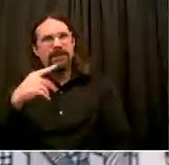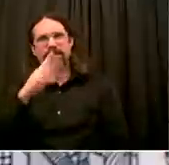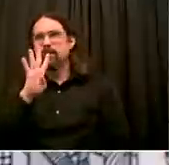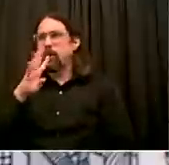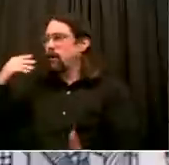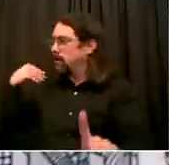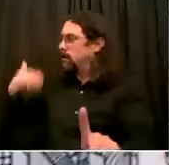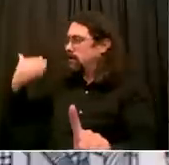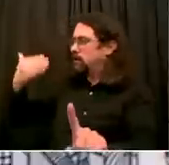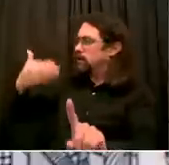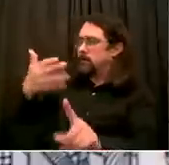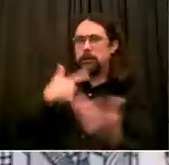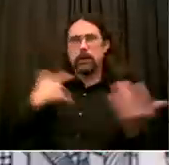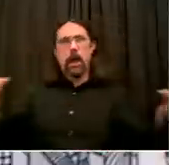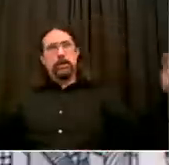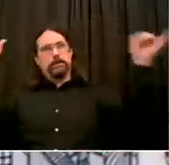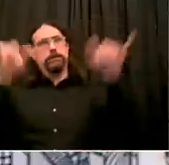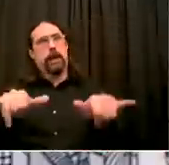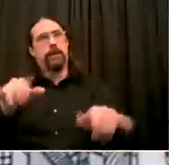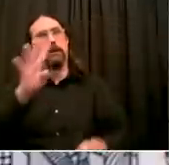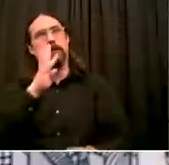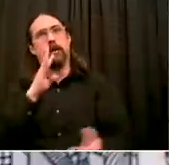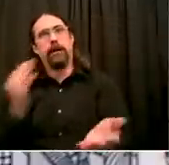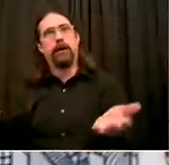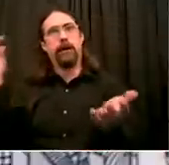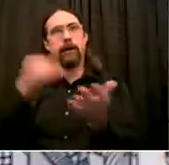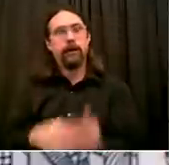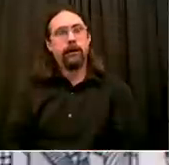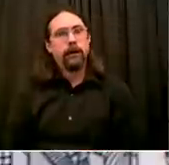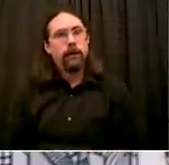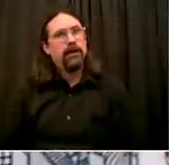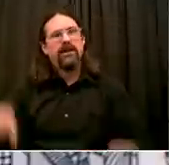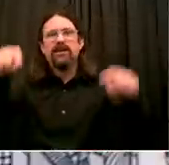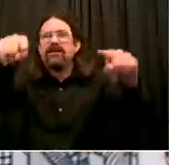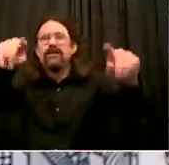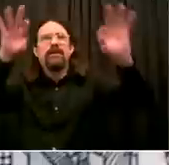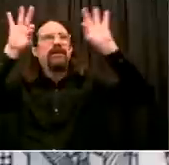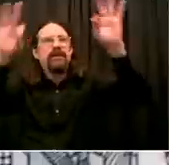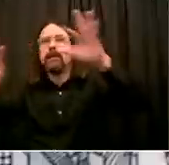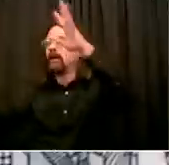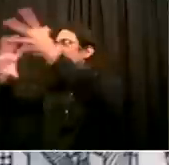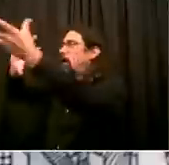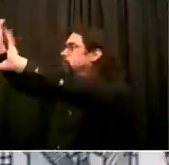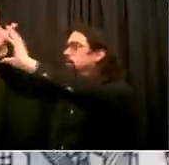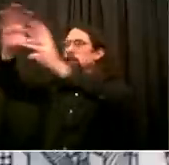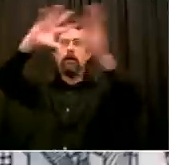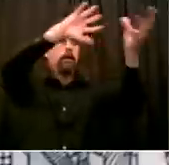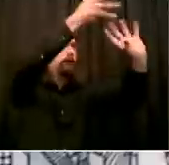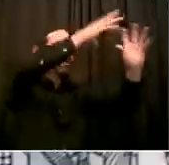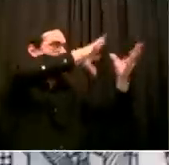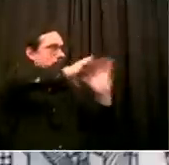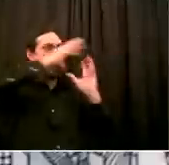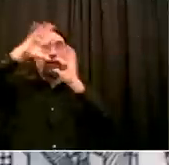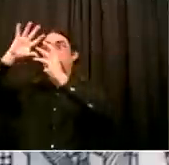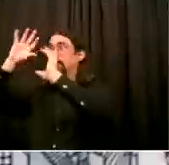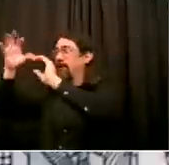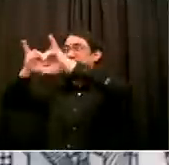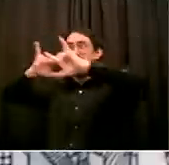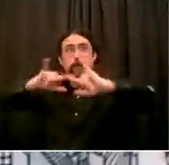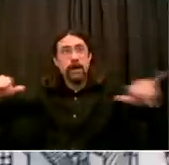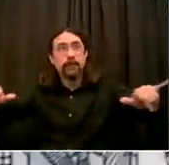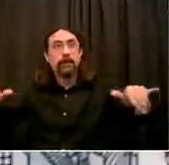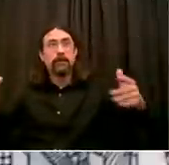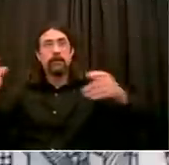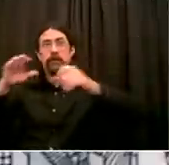People cooped up for months, massive frustrations. It all came out and led to an uptick in crime. And